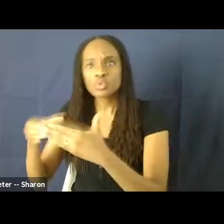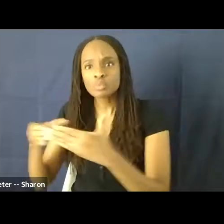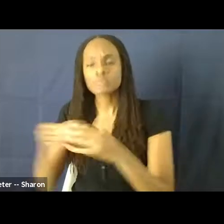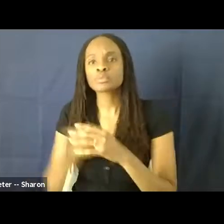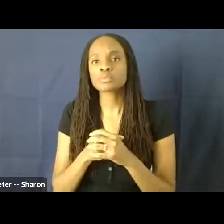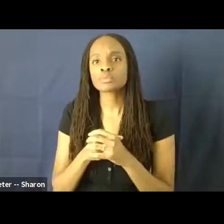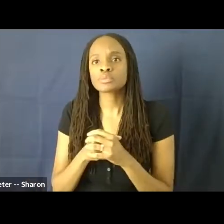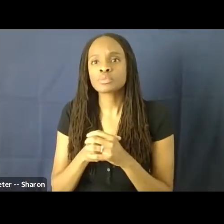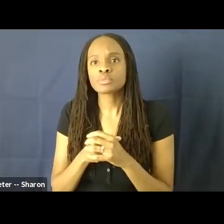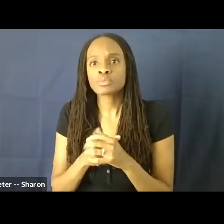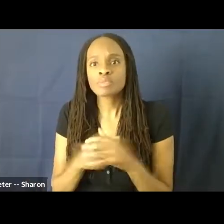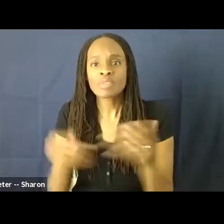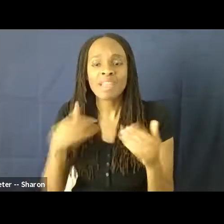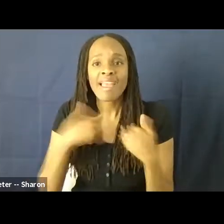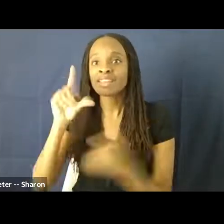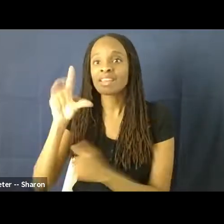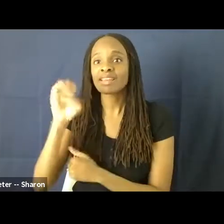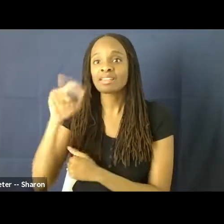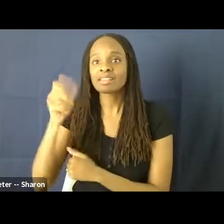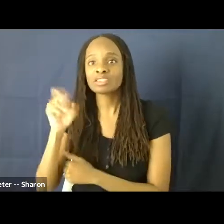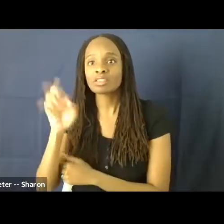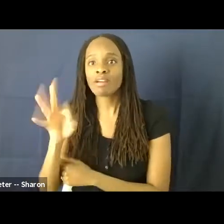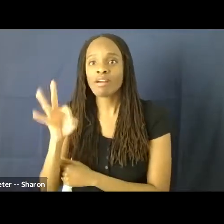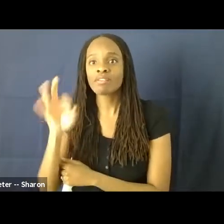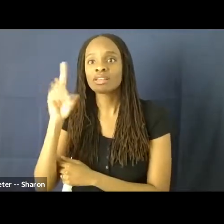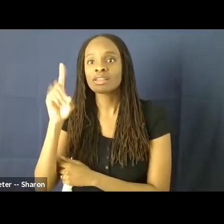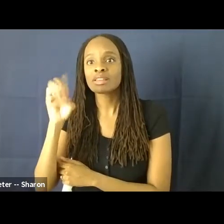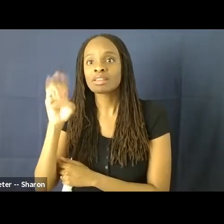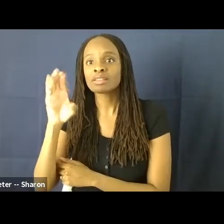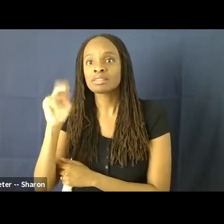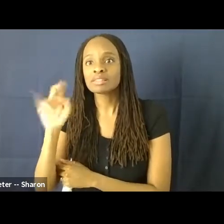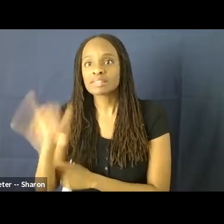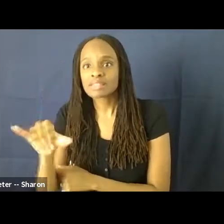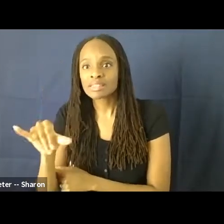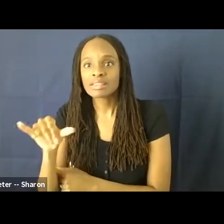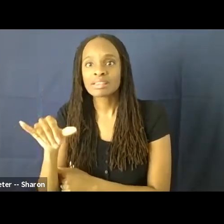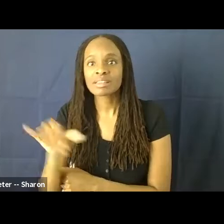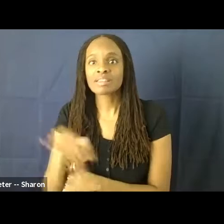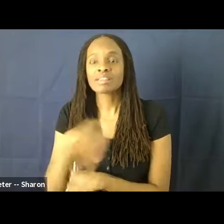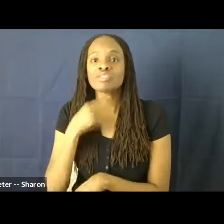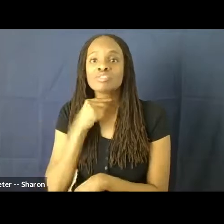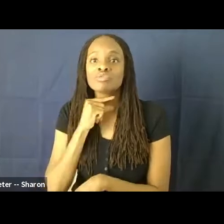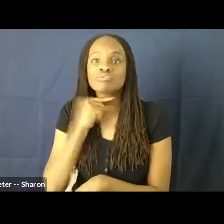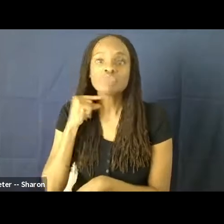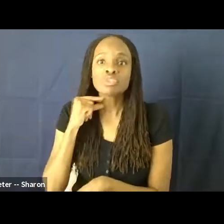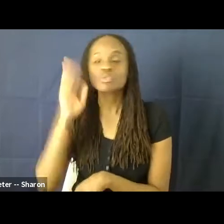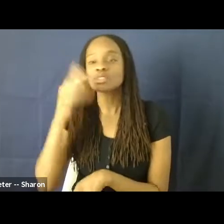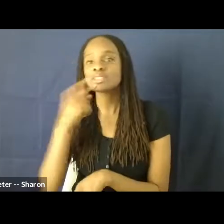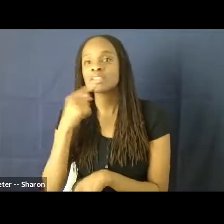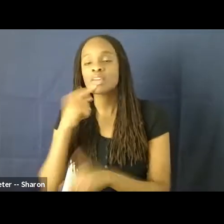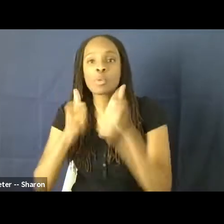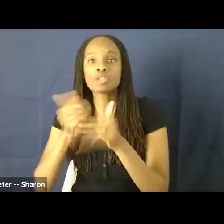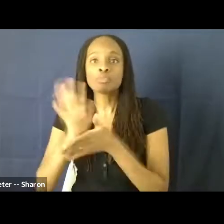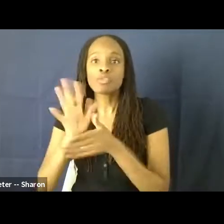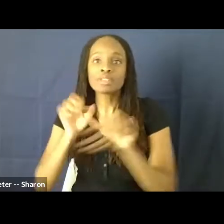Legion of Decency, which was a Catholic organization that would, the priests would say what movies you could and could not go to. And so they